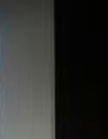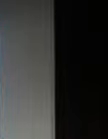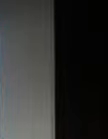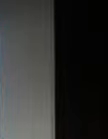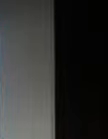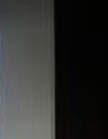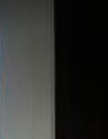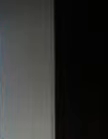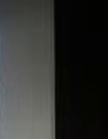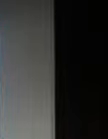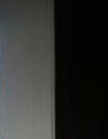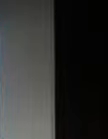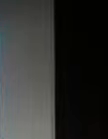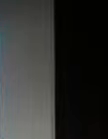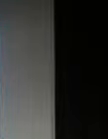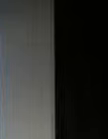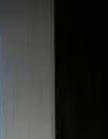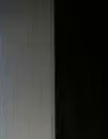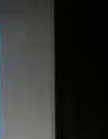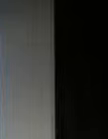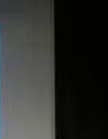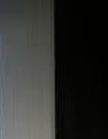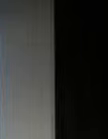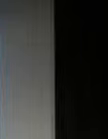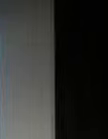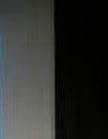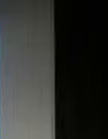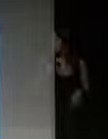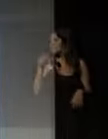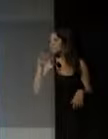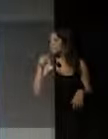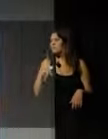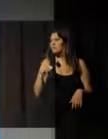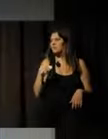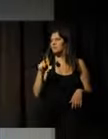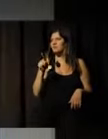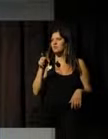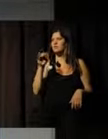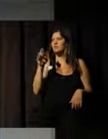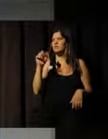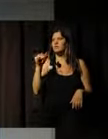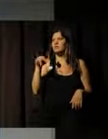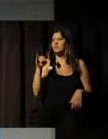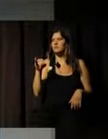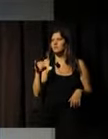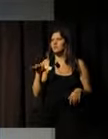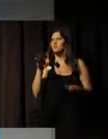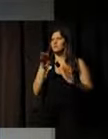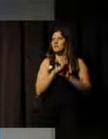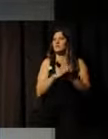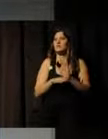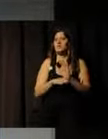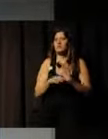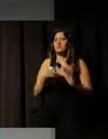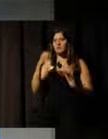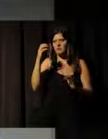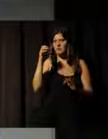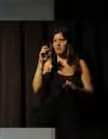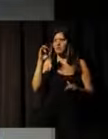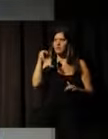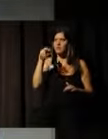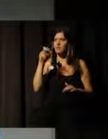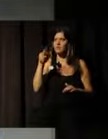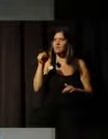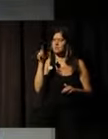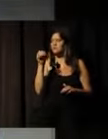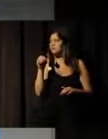YMCA Brazil, Karen Kiohan, Girls Courts Program, United Kingdom, Alan